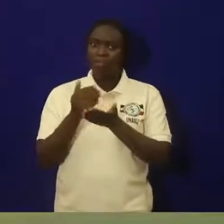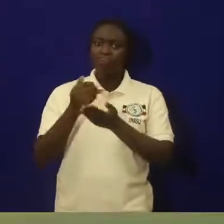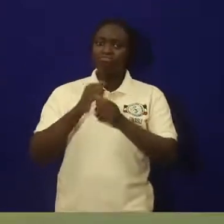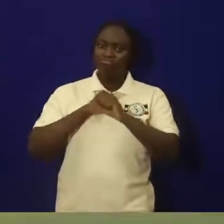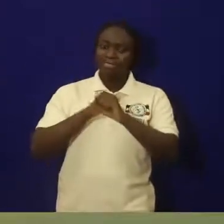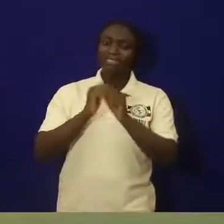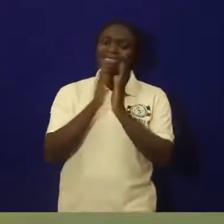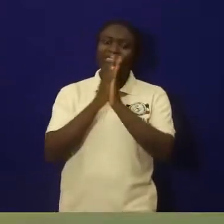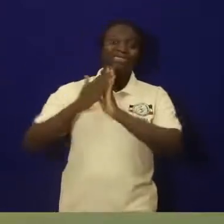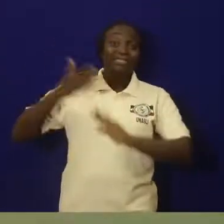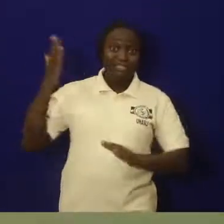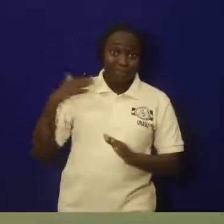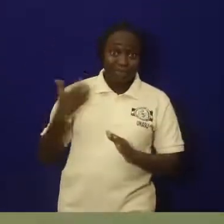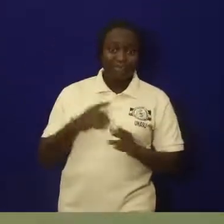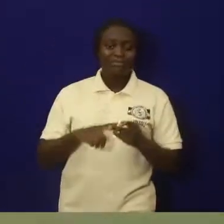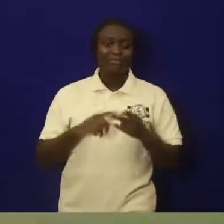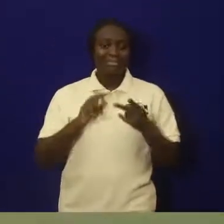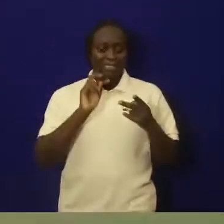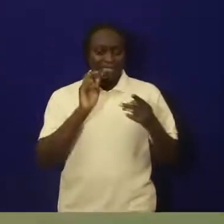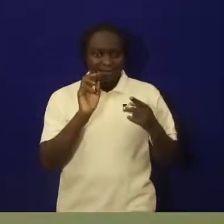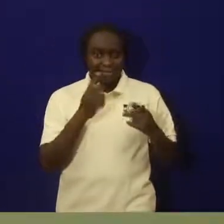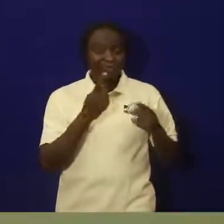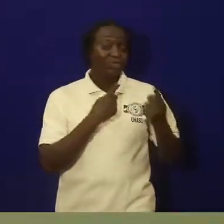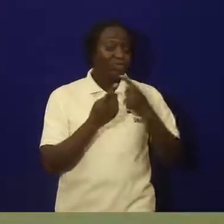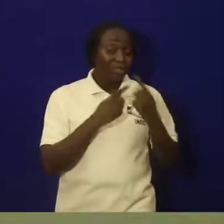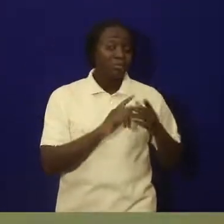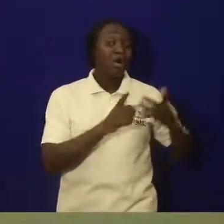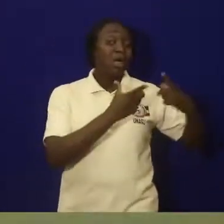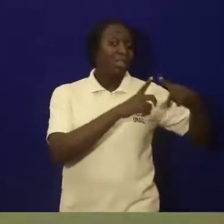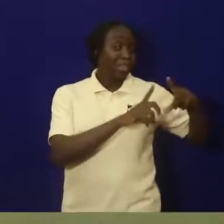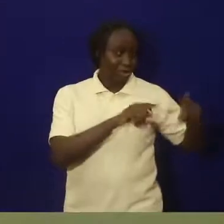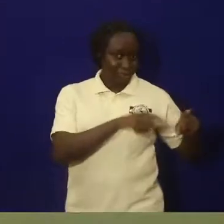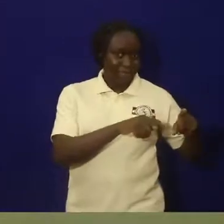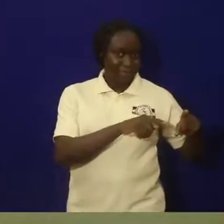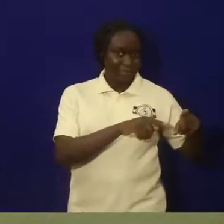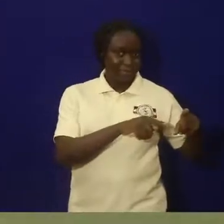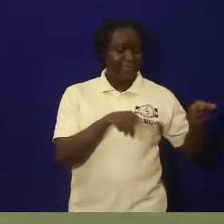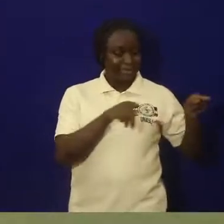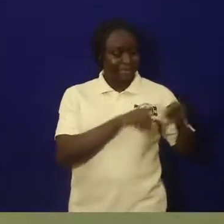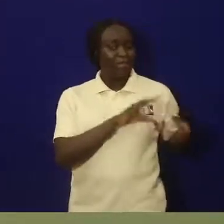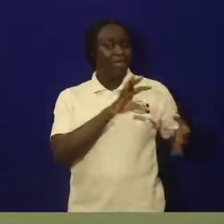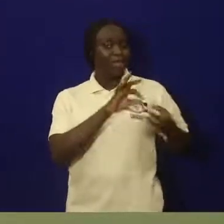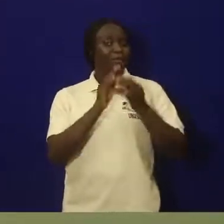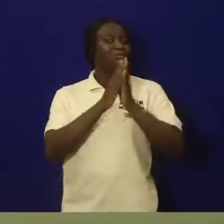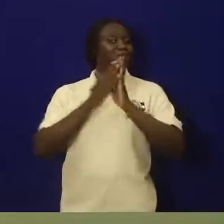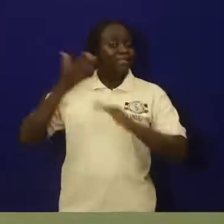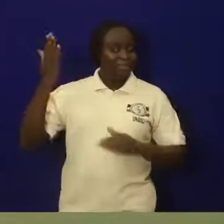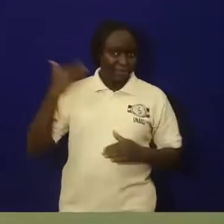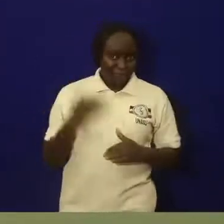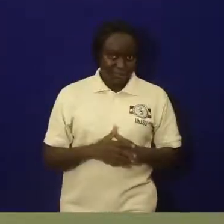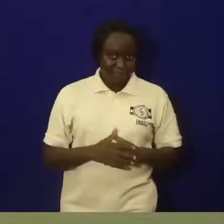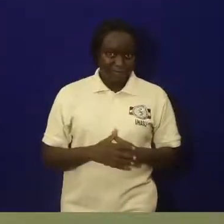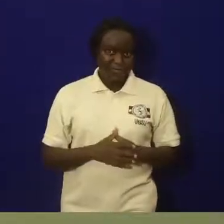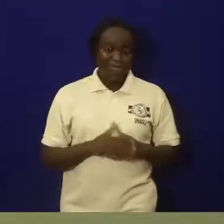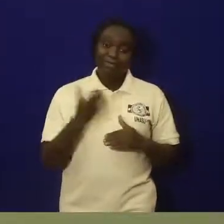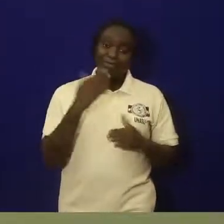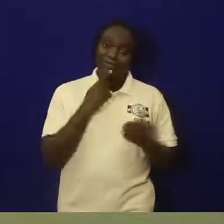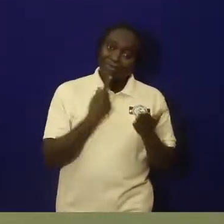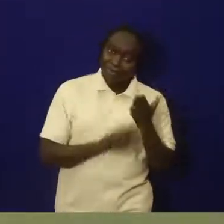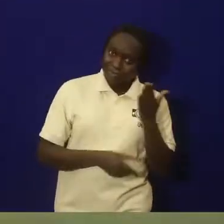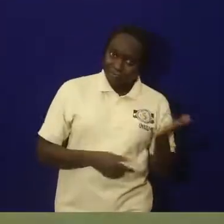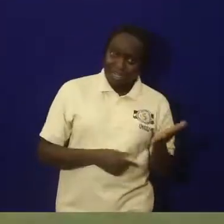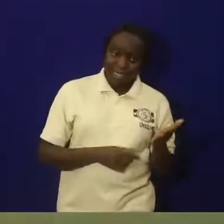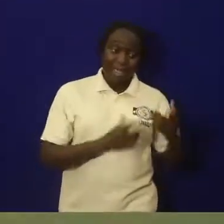And we talked about linguistic as a source of history. So, we say that in the